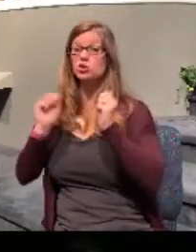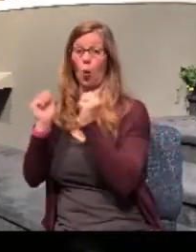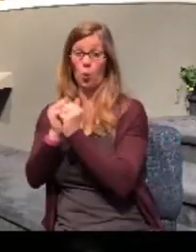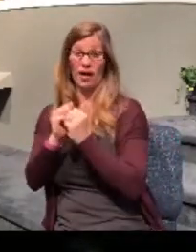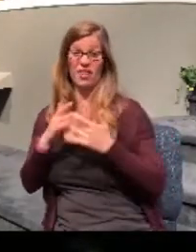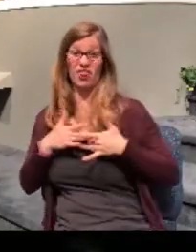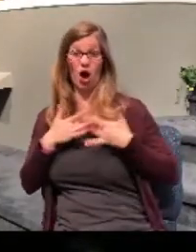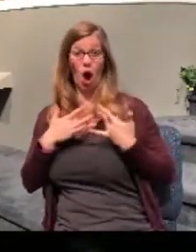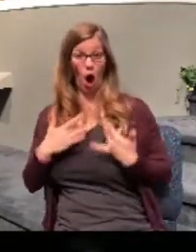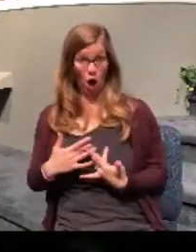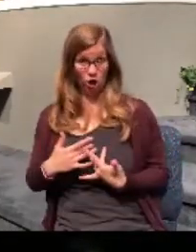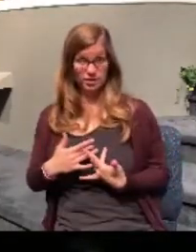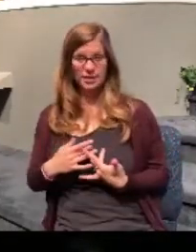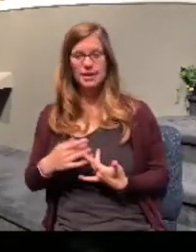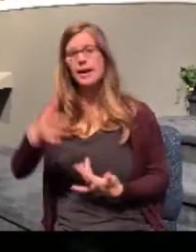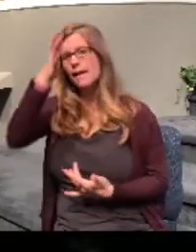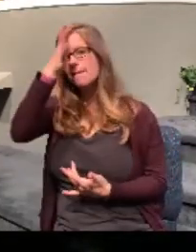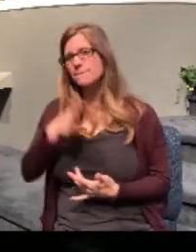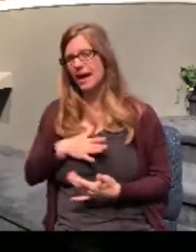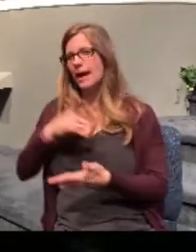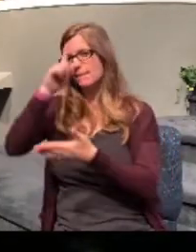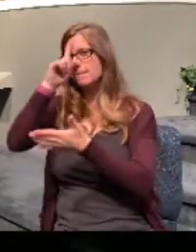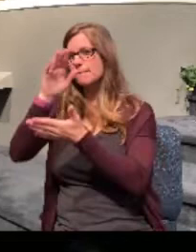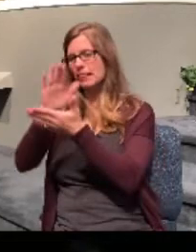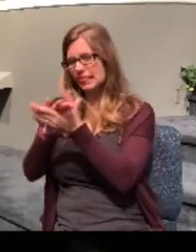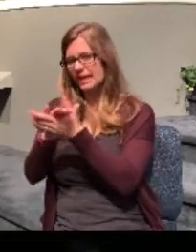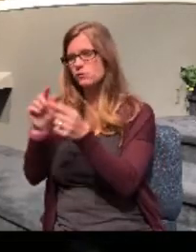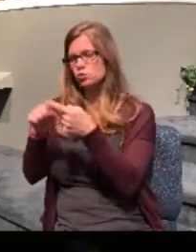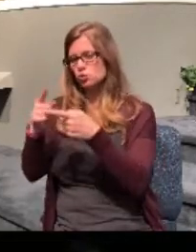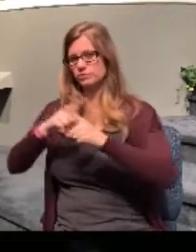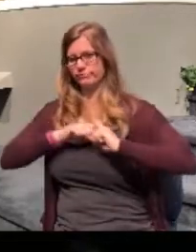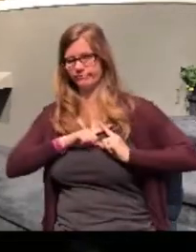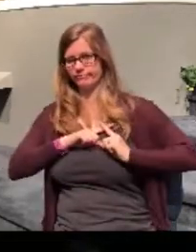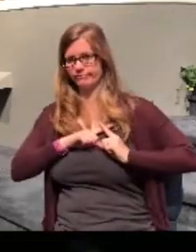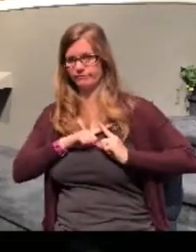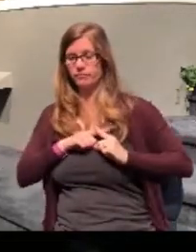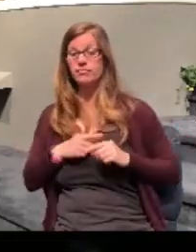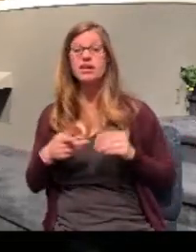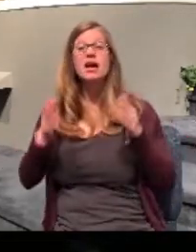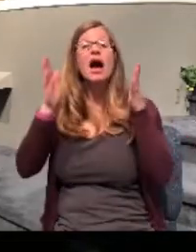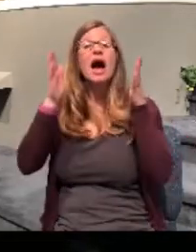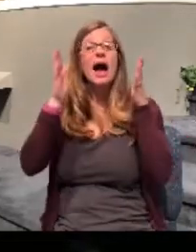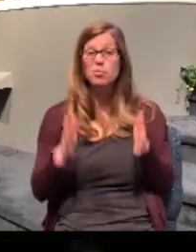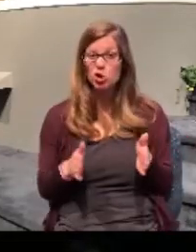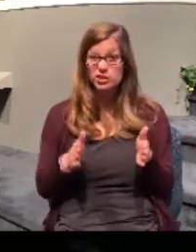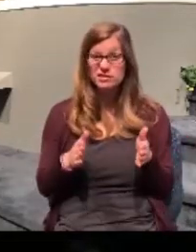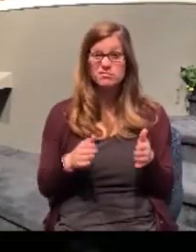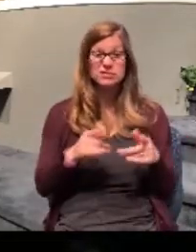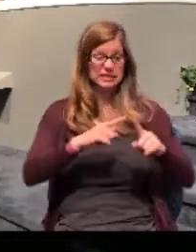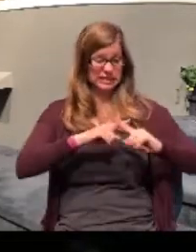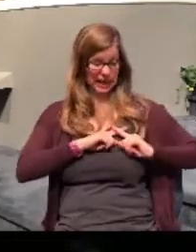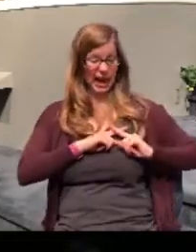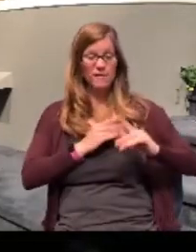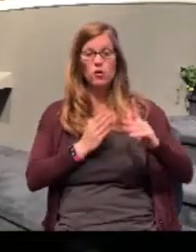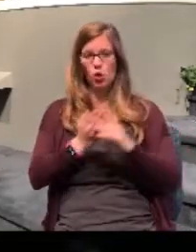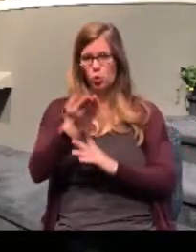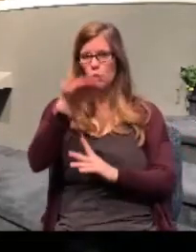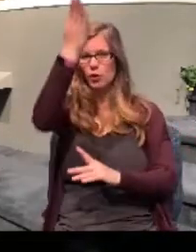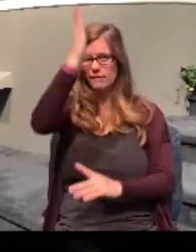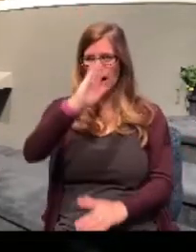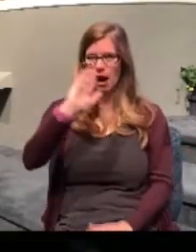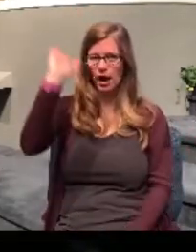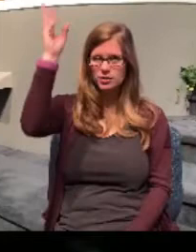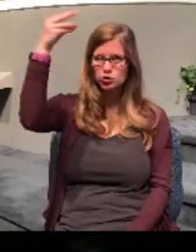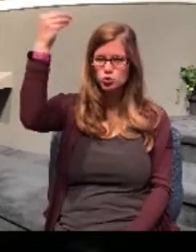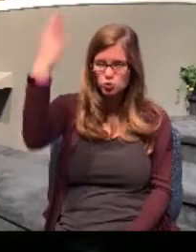man believeth unto salvation. A person is saved by God's grace through faith